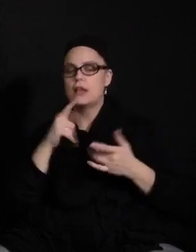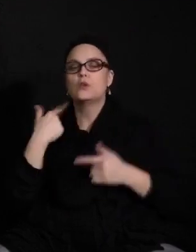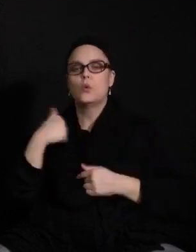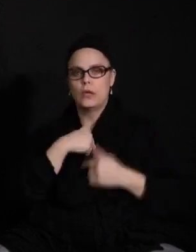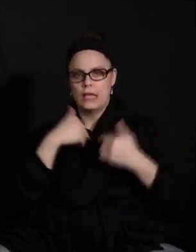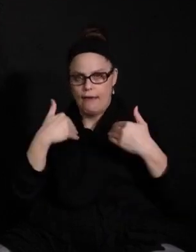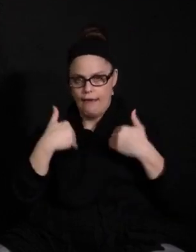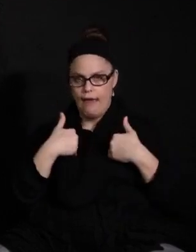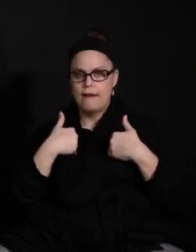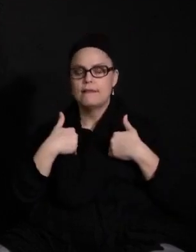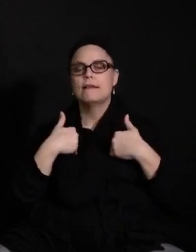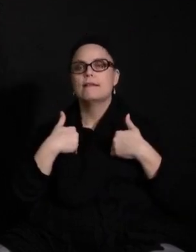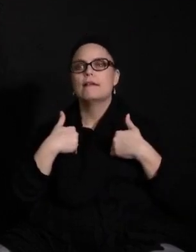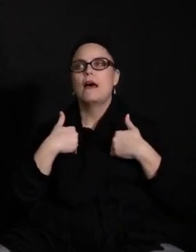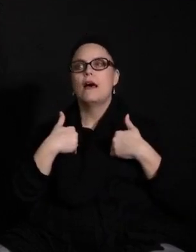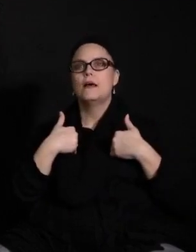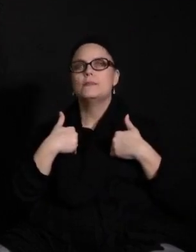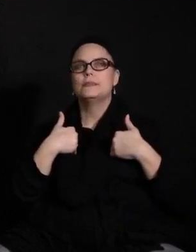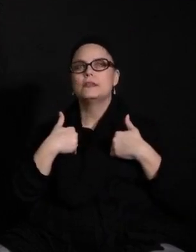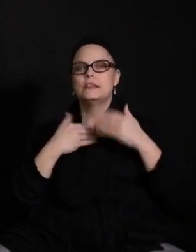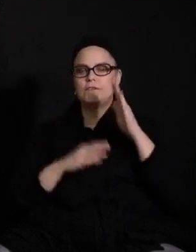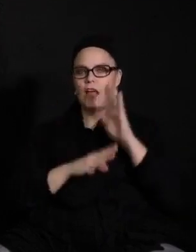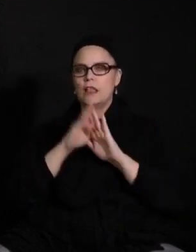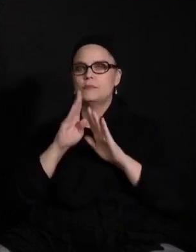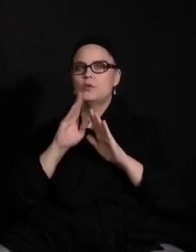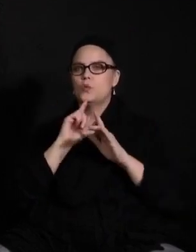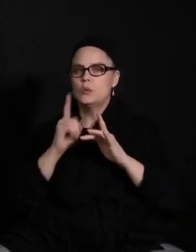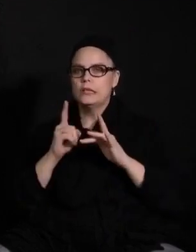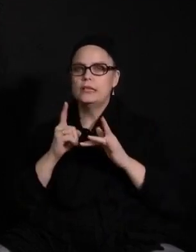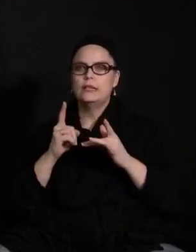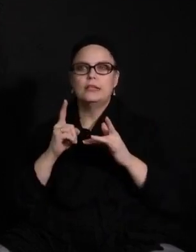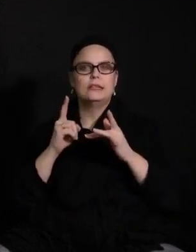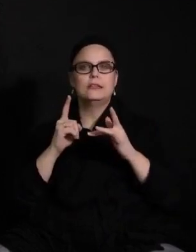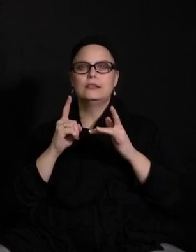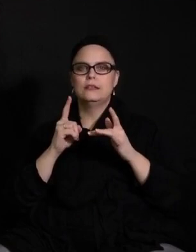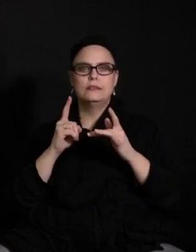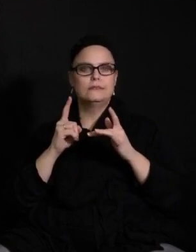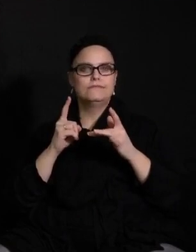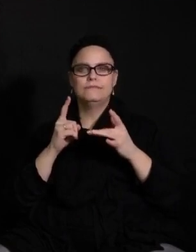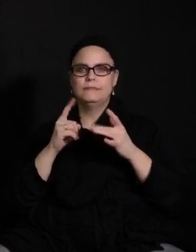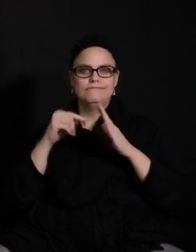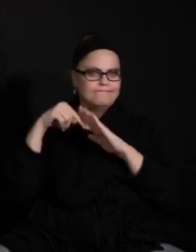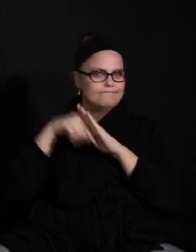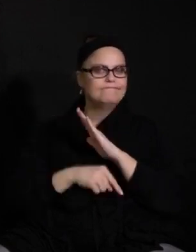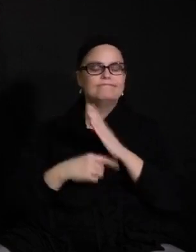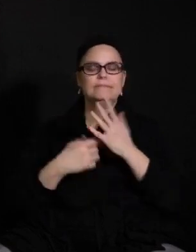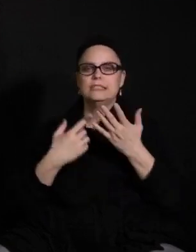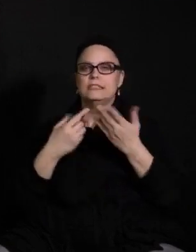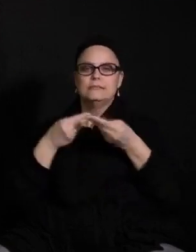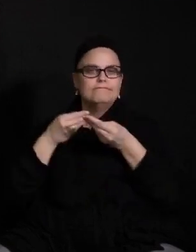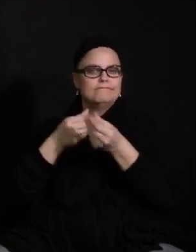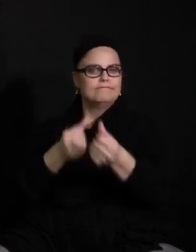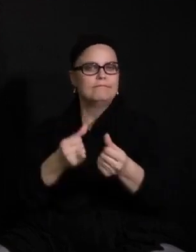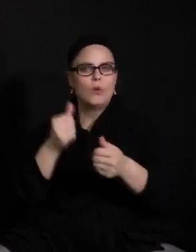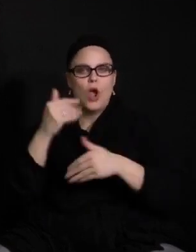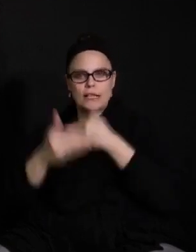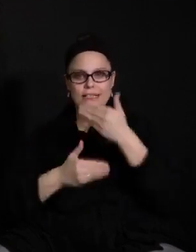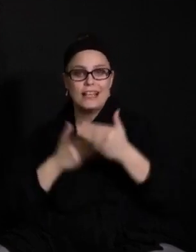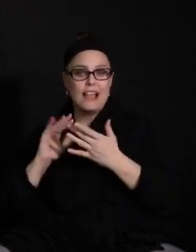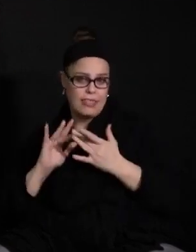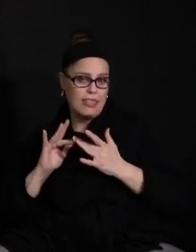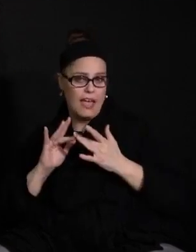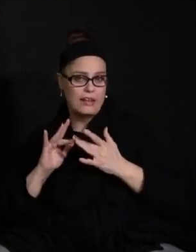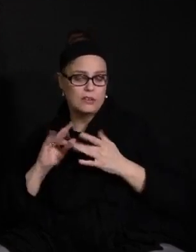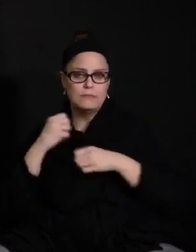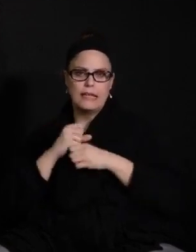to really develop a very thorough online reporting system to streamline the process to make it more consistent for people